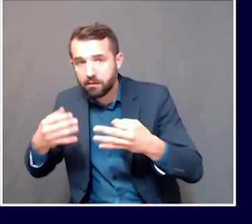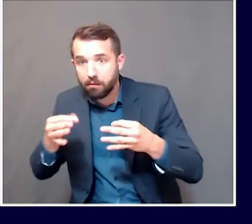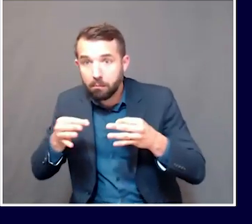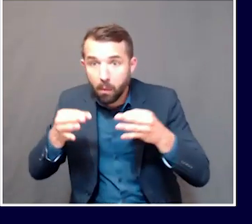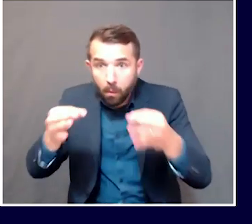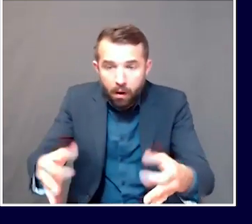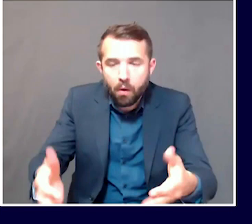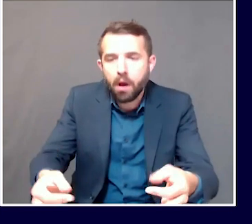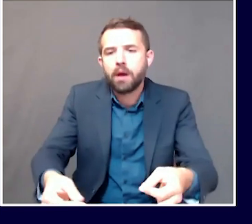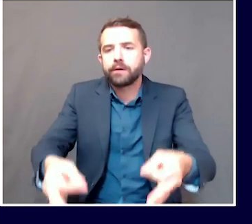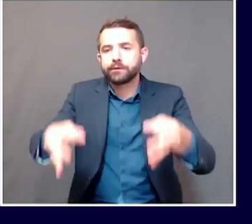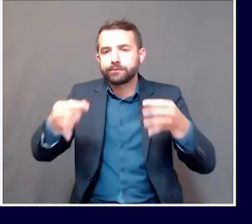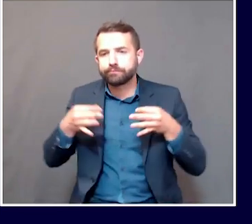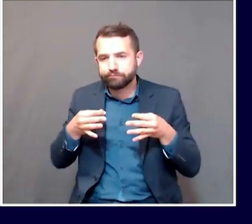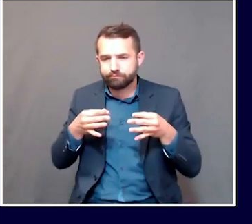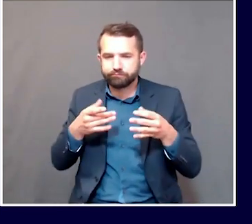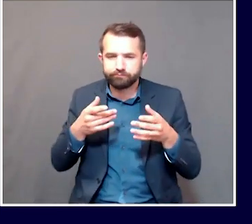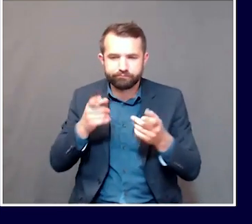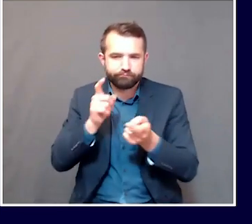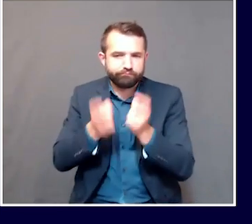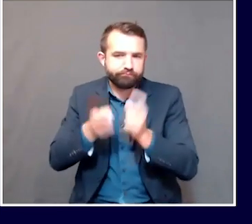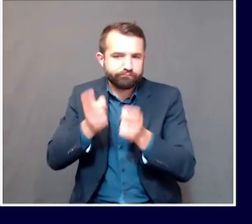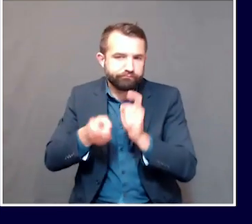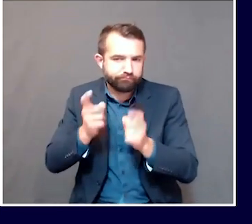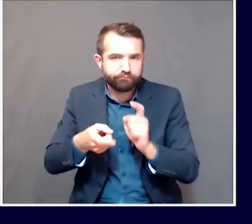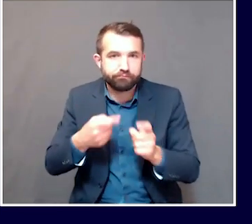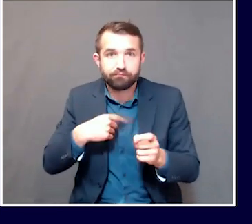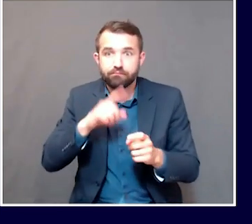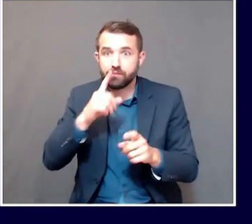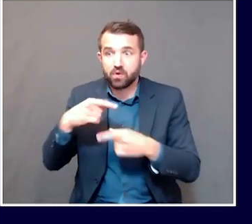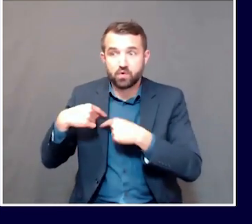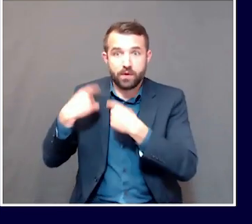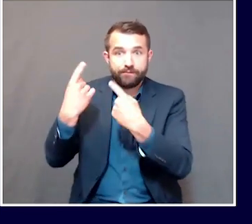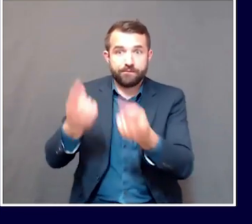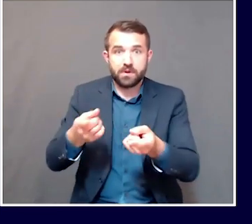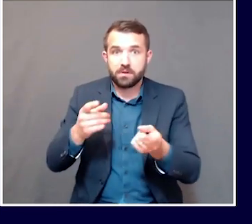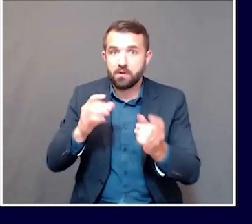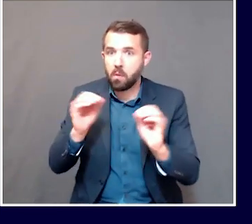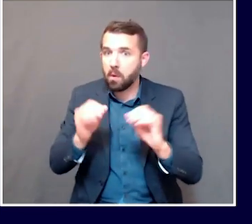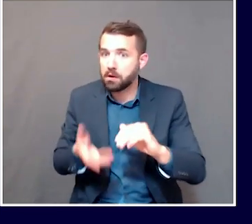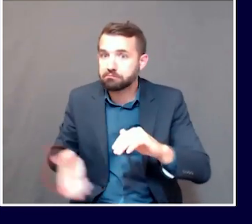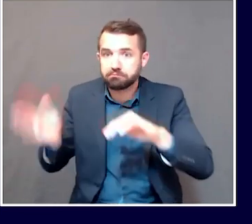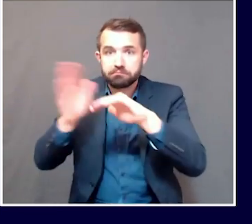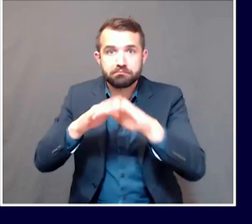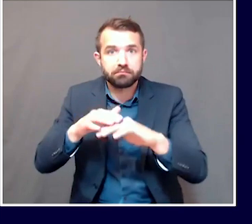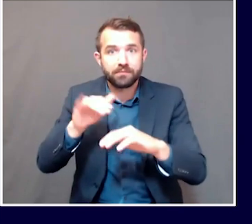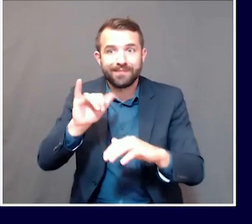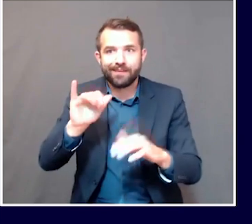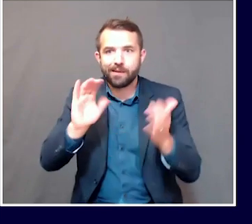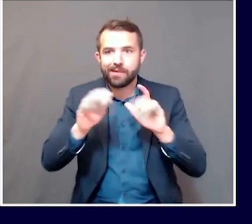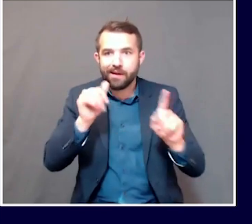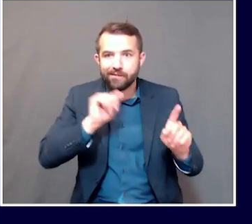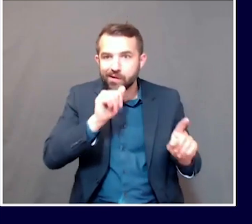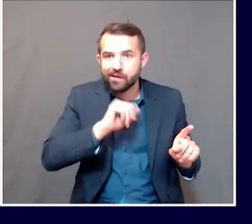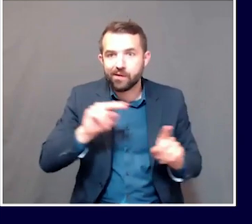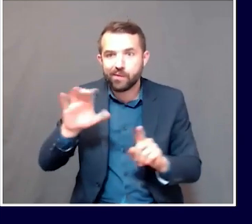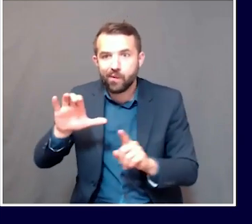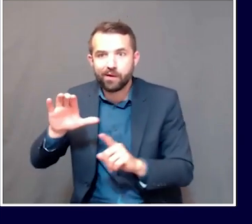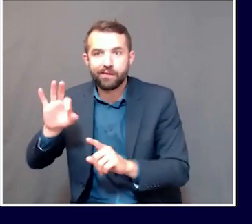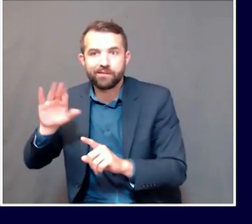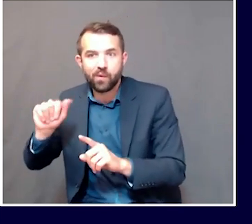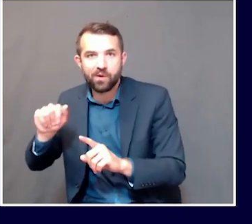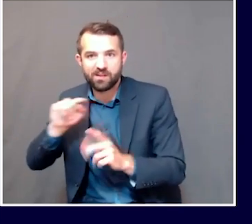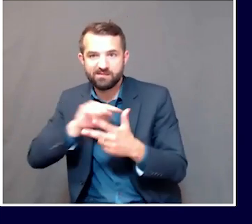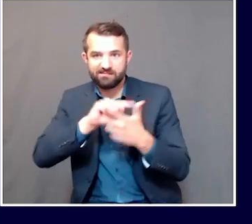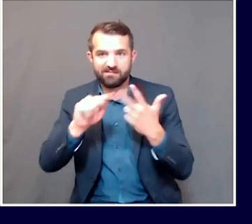haven't seen the concerning spikes that Arizona, North Carolina, Florida have seen. But we are continuing to be